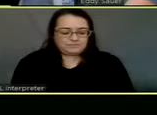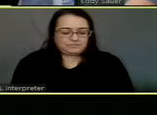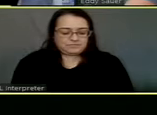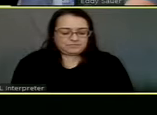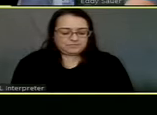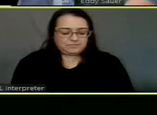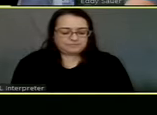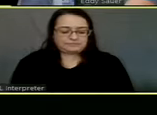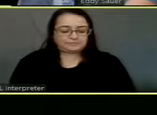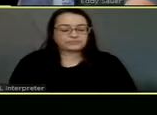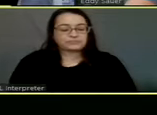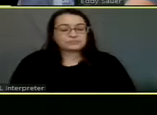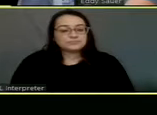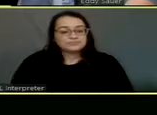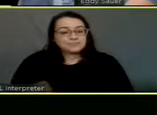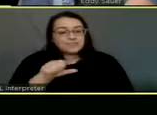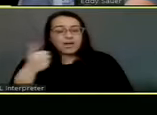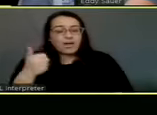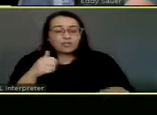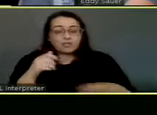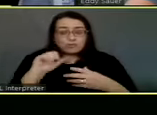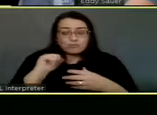Any other questions for Victoria?